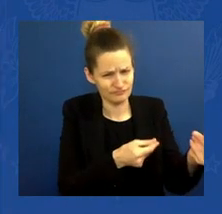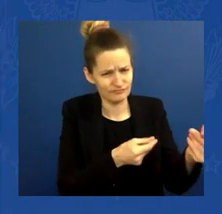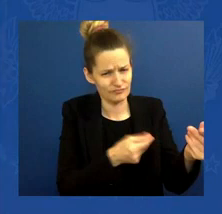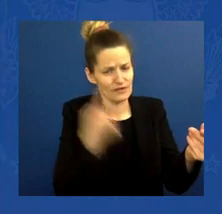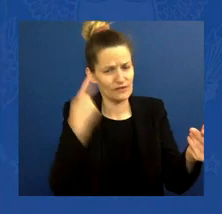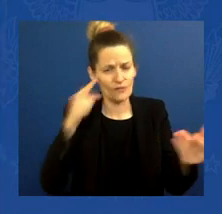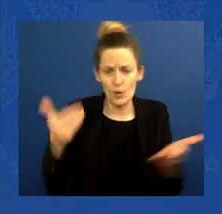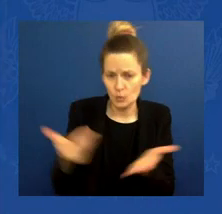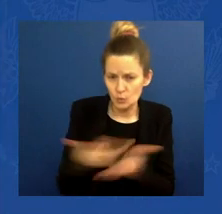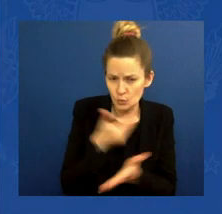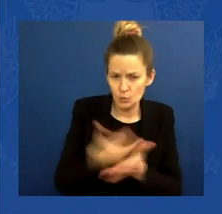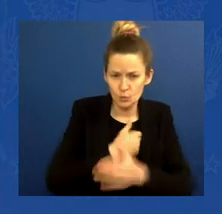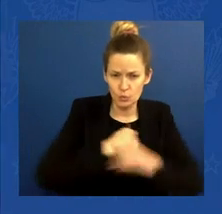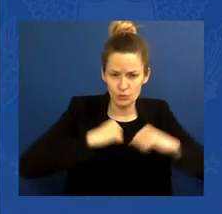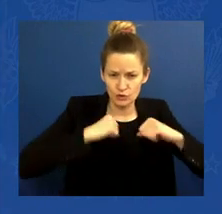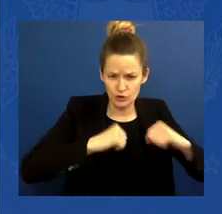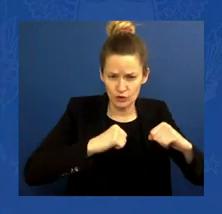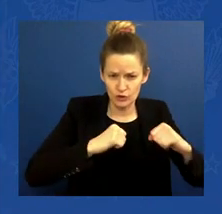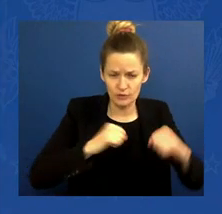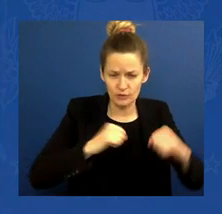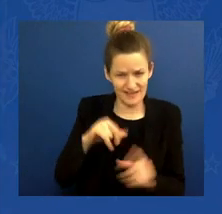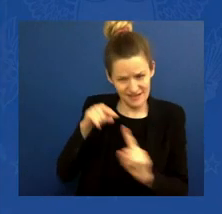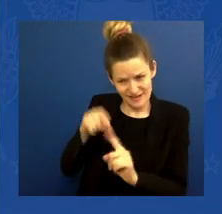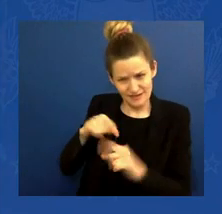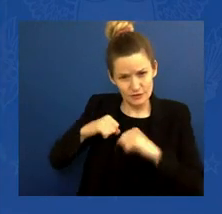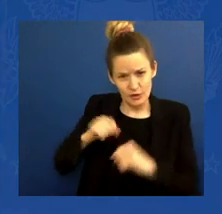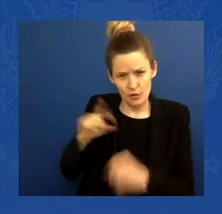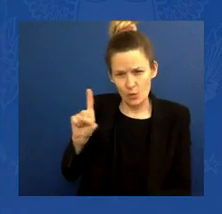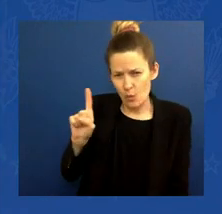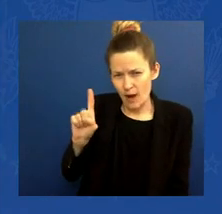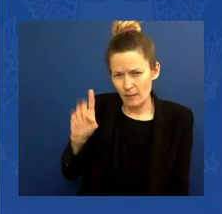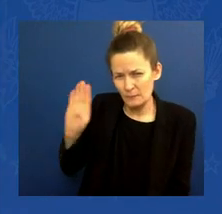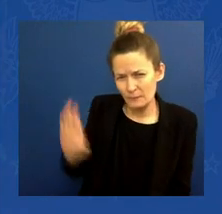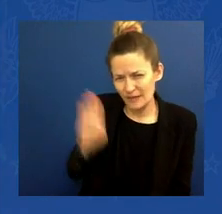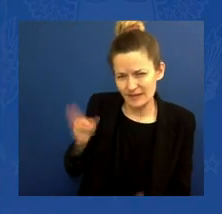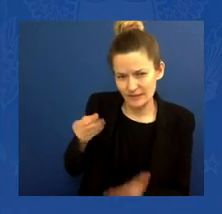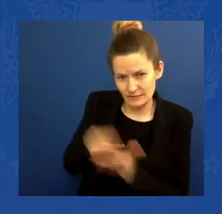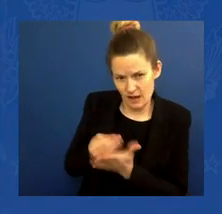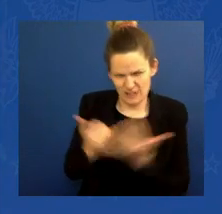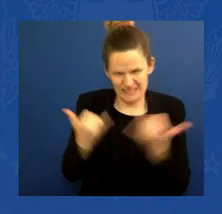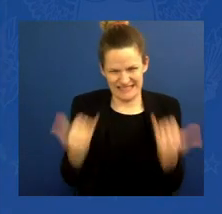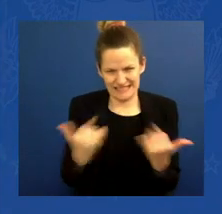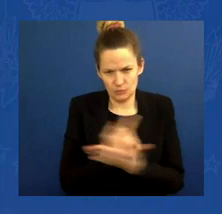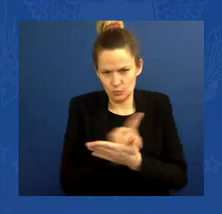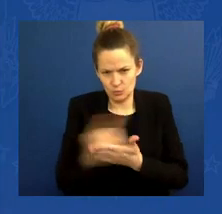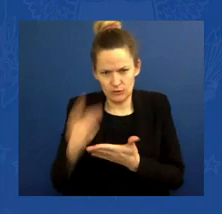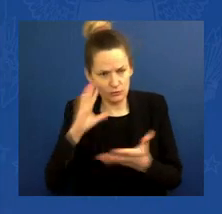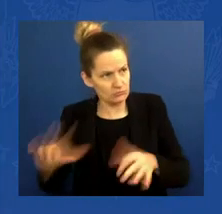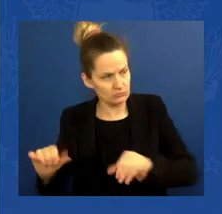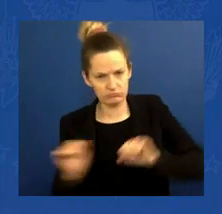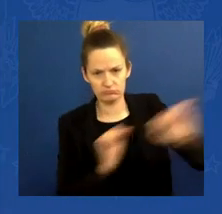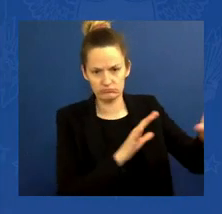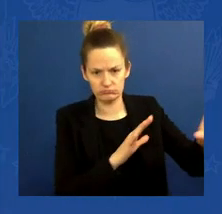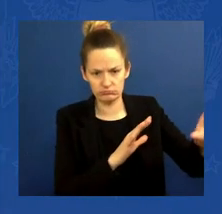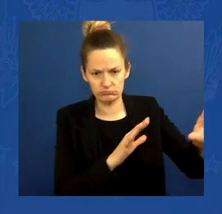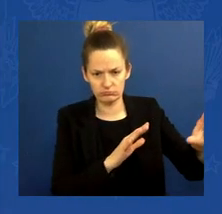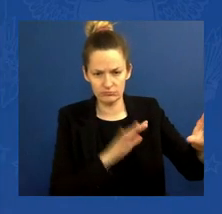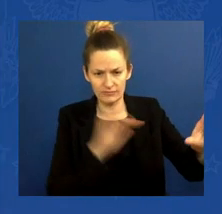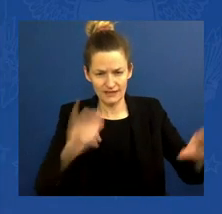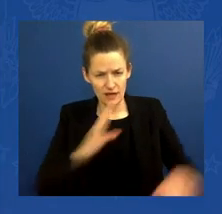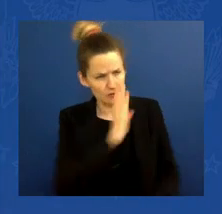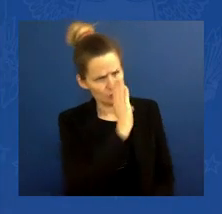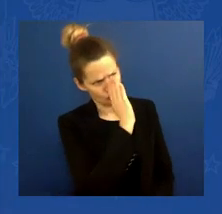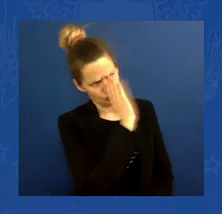just this week. These are the large — these are direct transfers of equipment from our Department of Defense to the Ukrainian